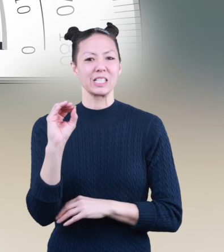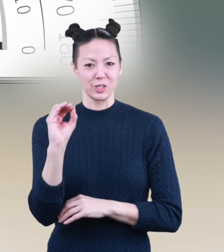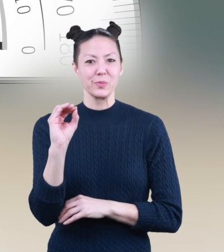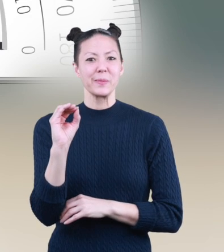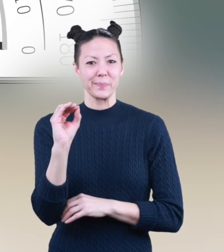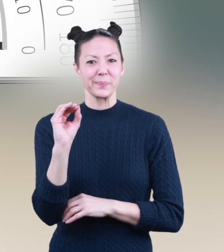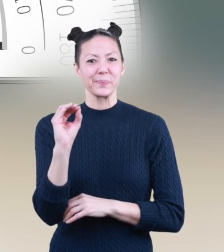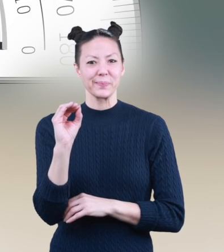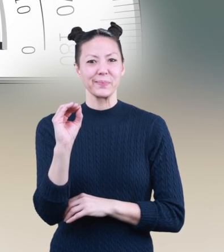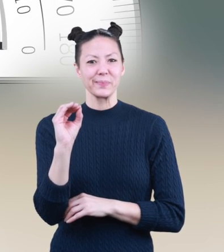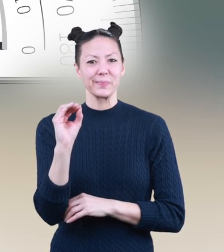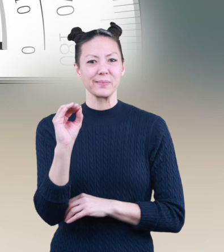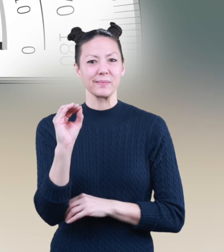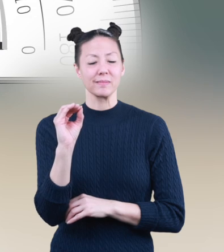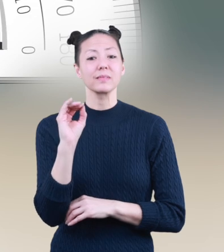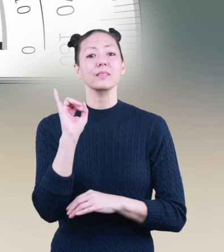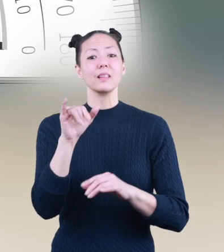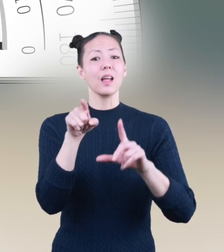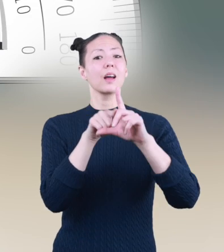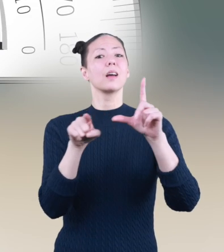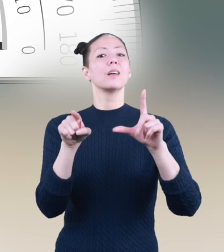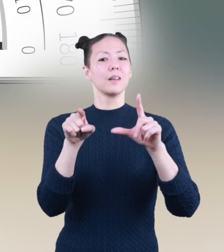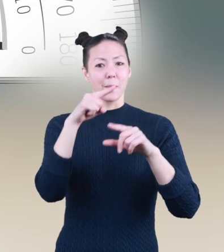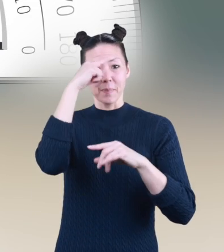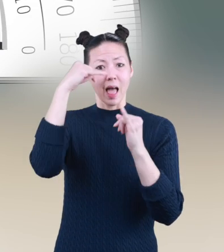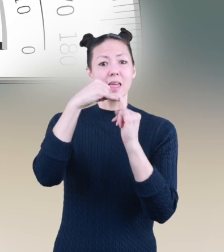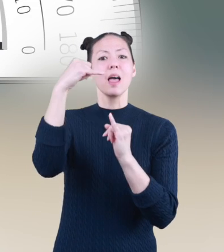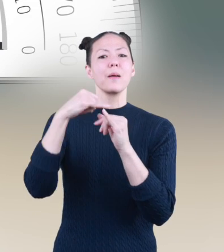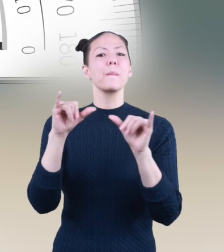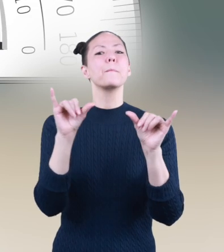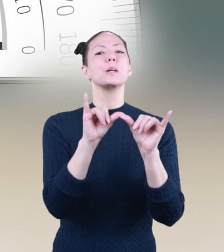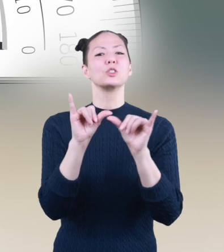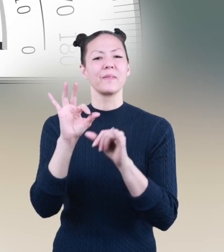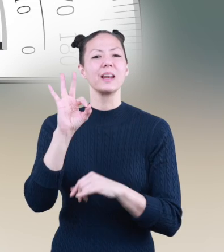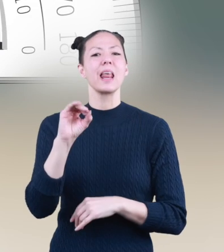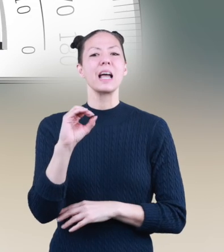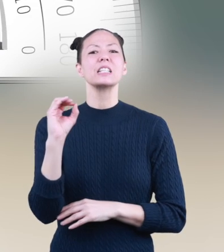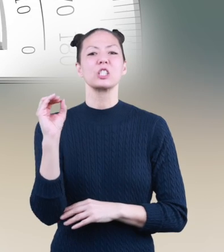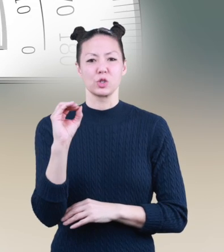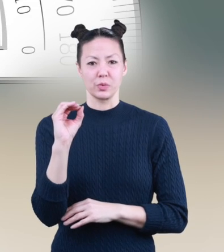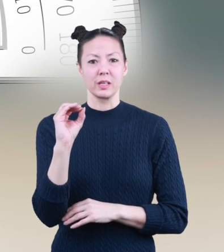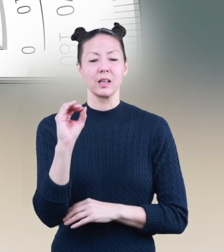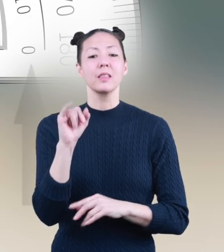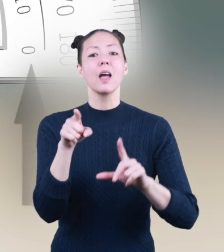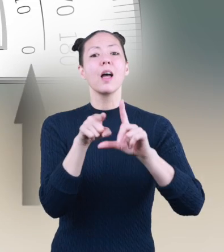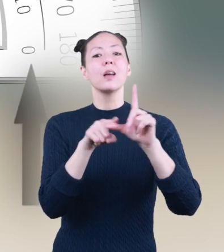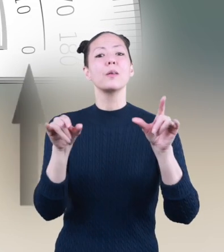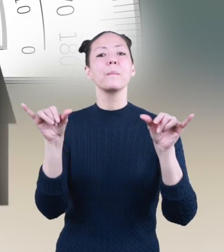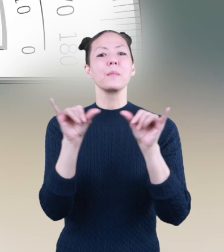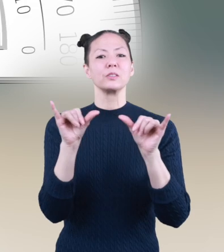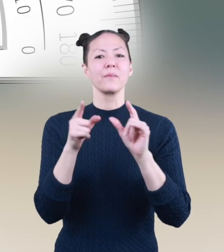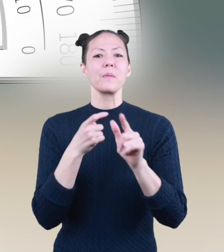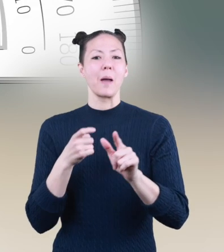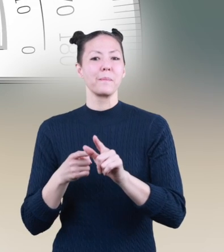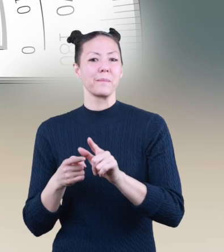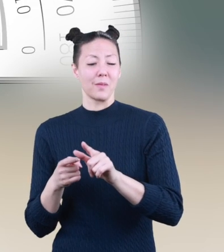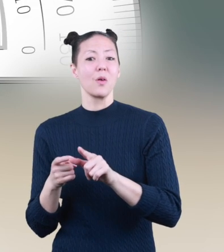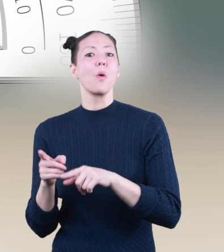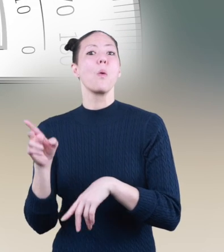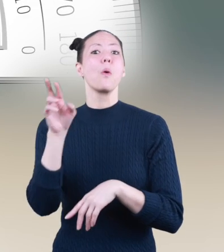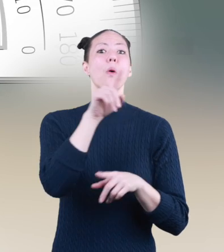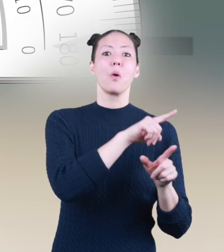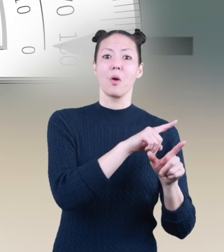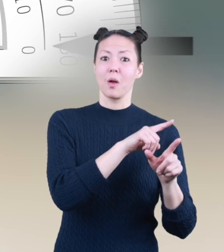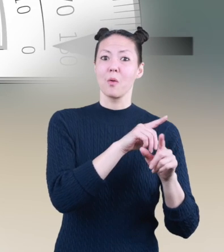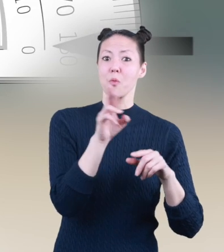degrees. The angle using the black line measures 90 degrees. If the angle is measured from right to left,